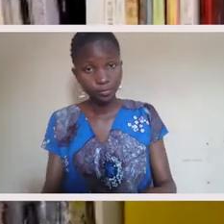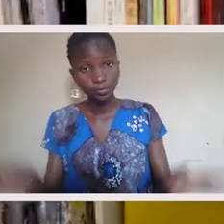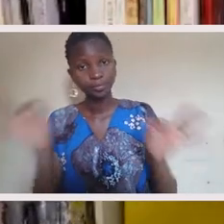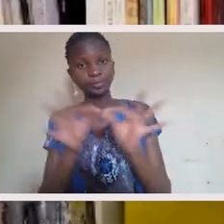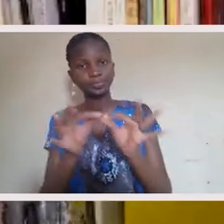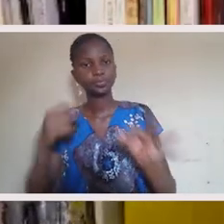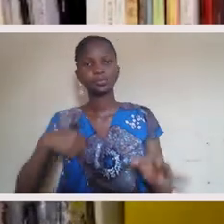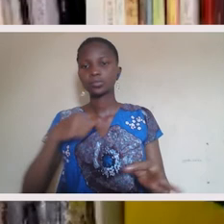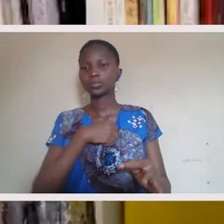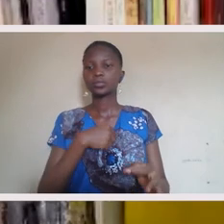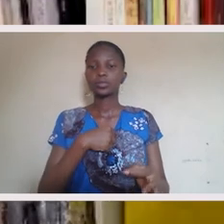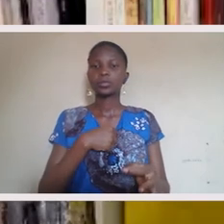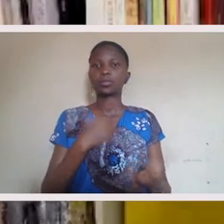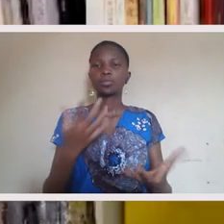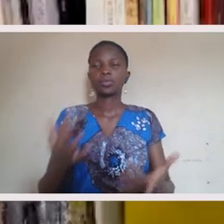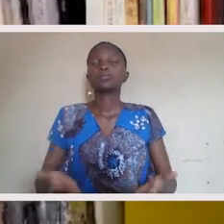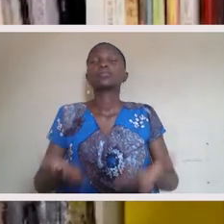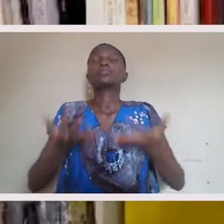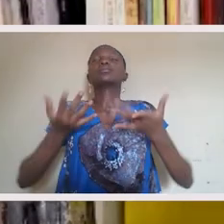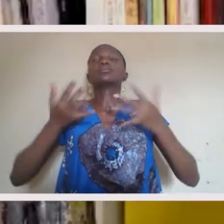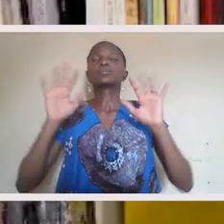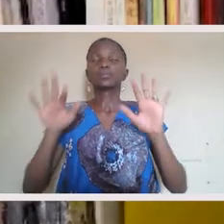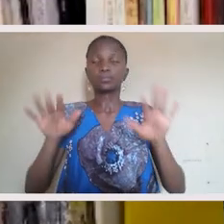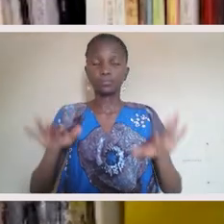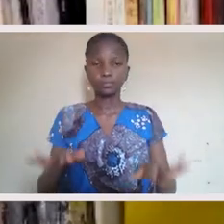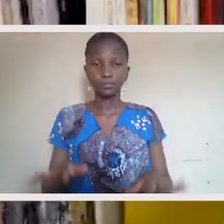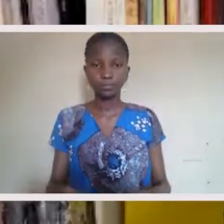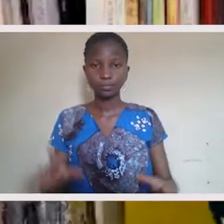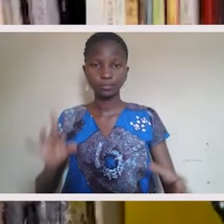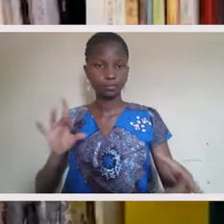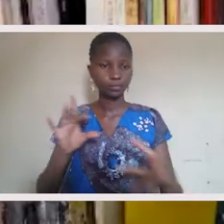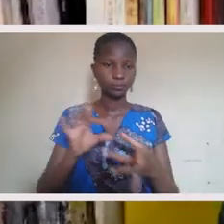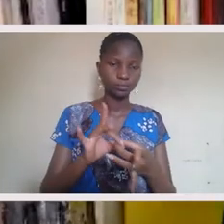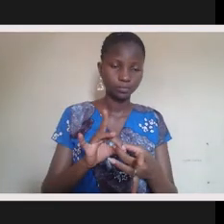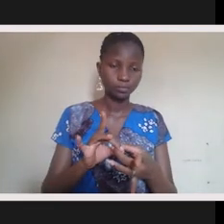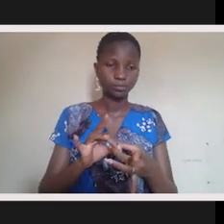to take a pause so that you can do a four count breath to help regulate your system. Cause I get you scared.